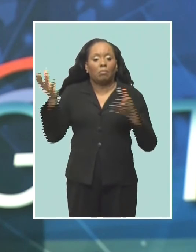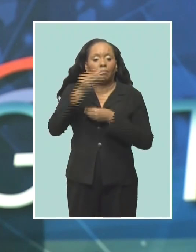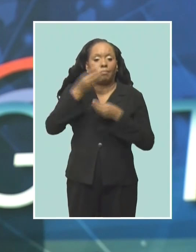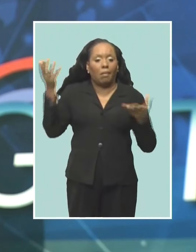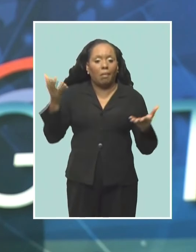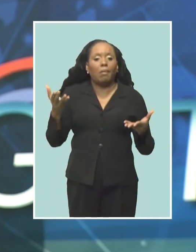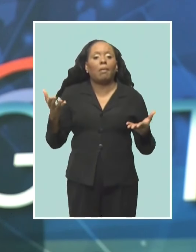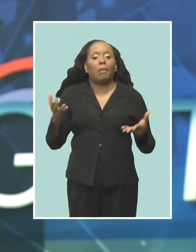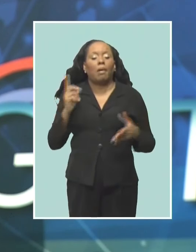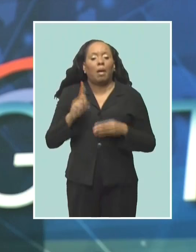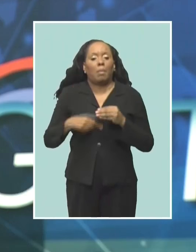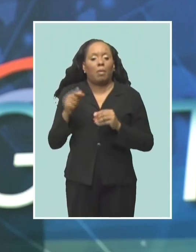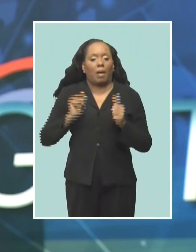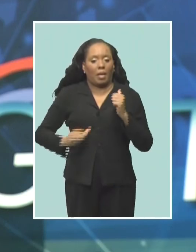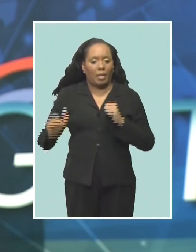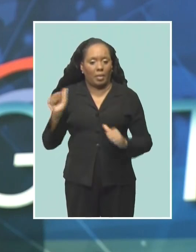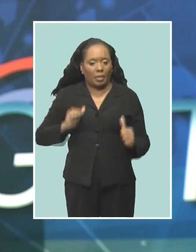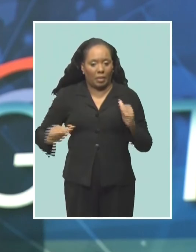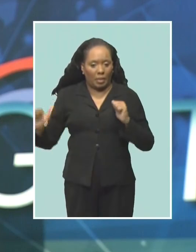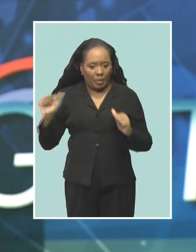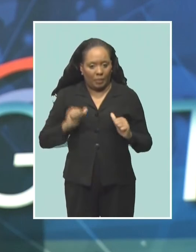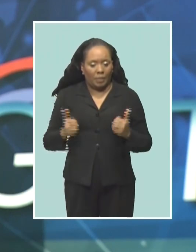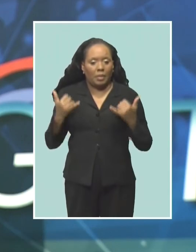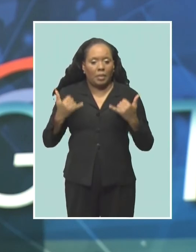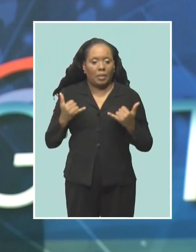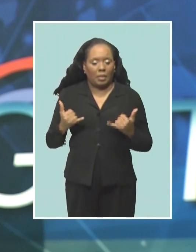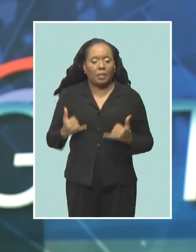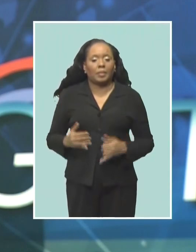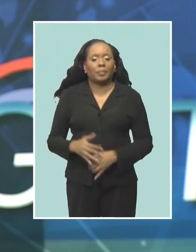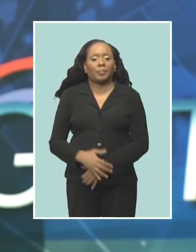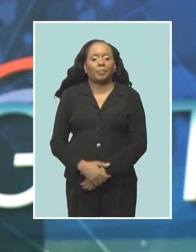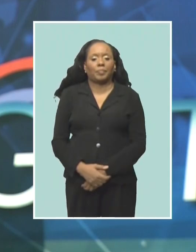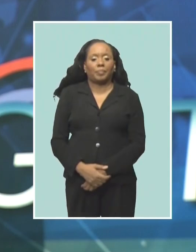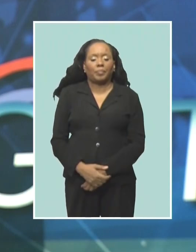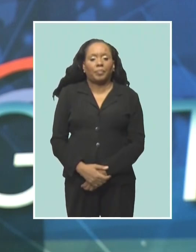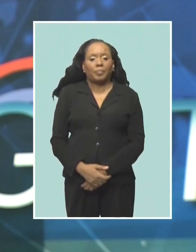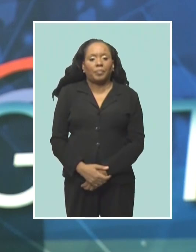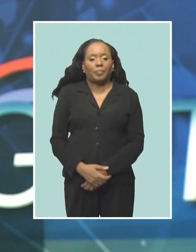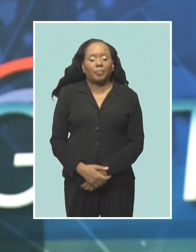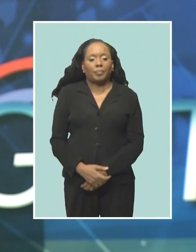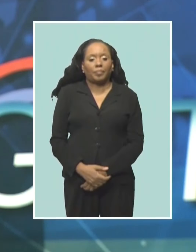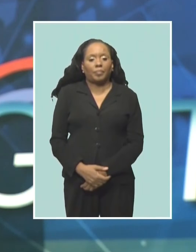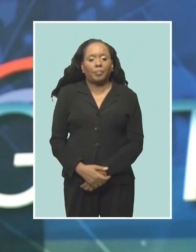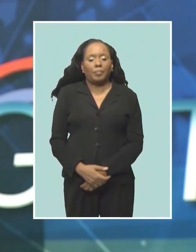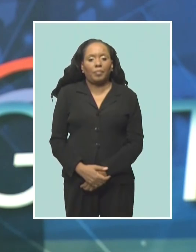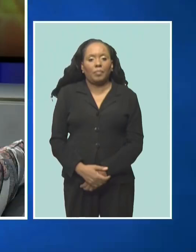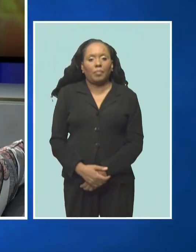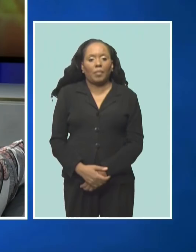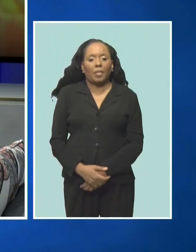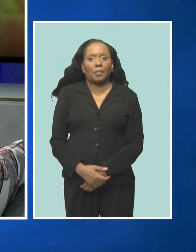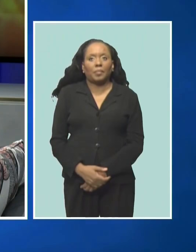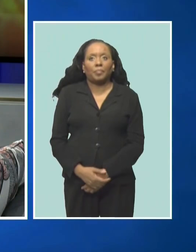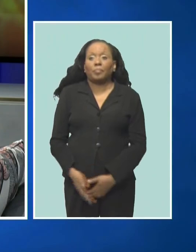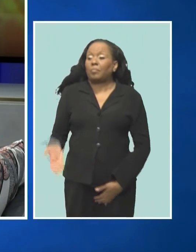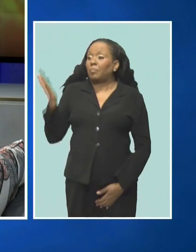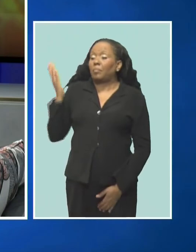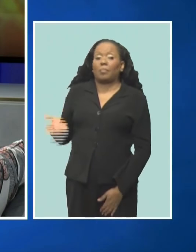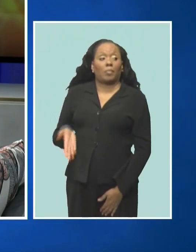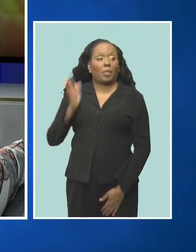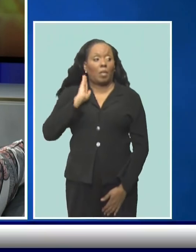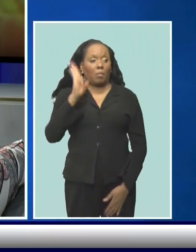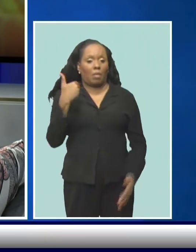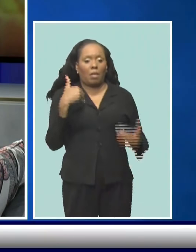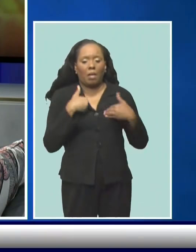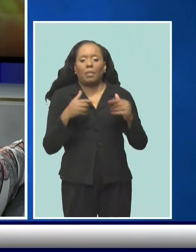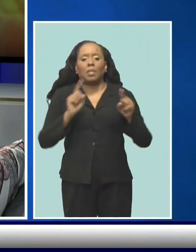insight into the activities on the Conversations on CARICOM segment of Morning Barbados. We will have high-level